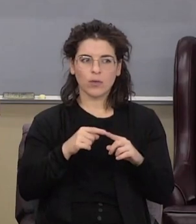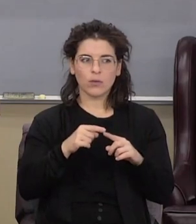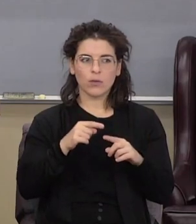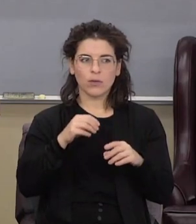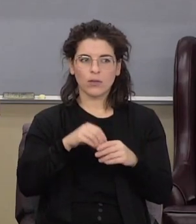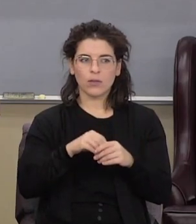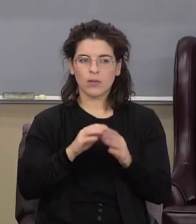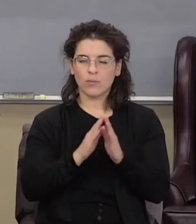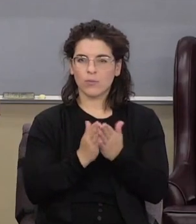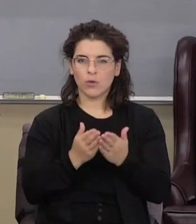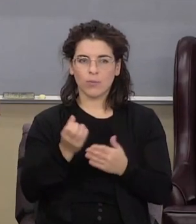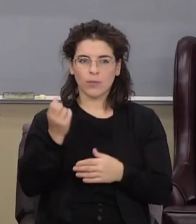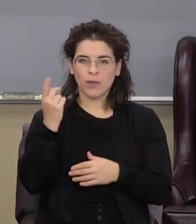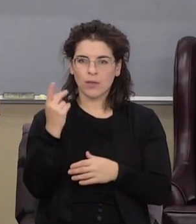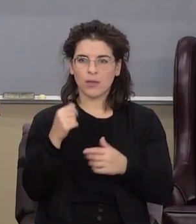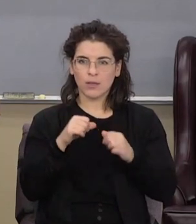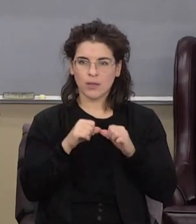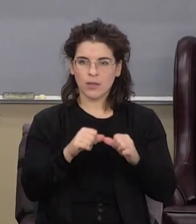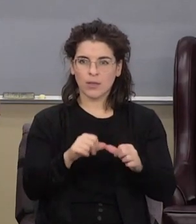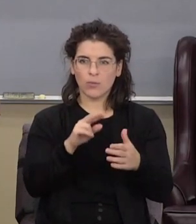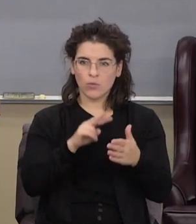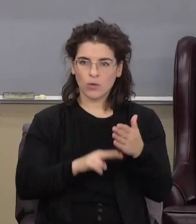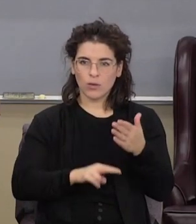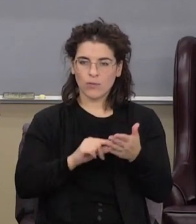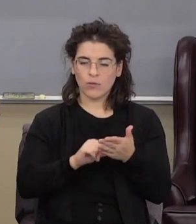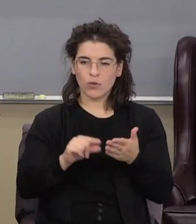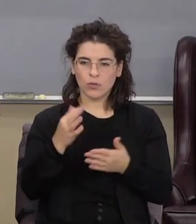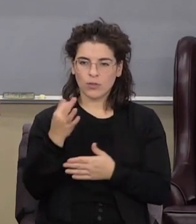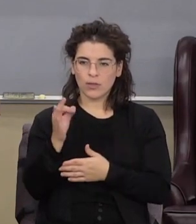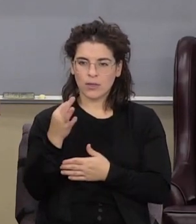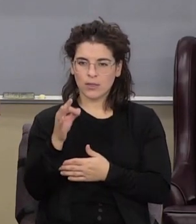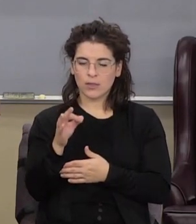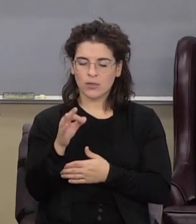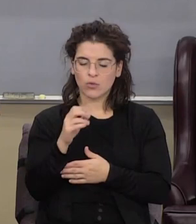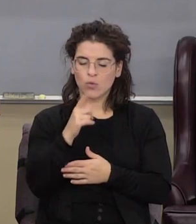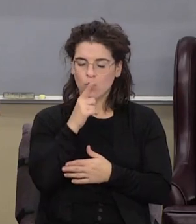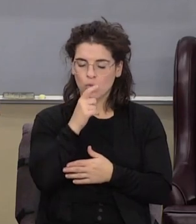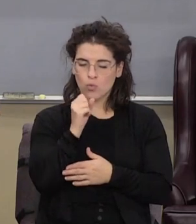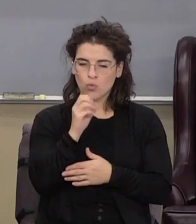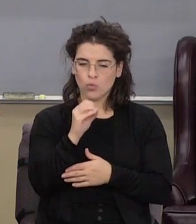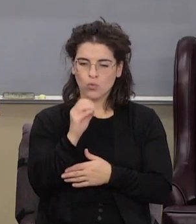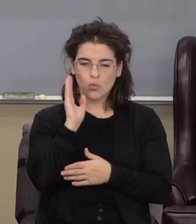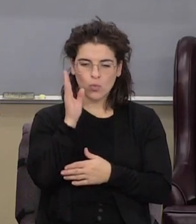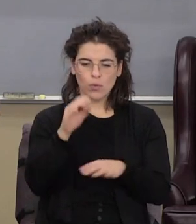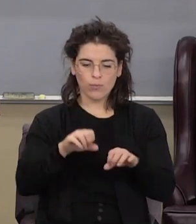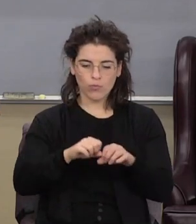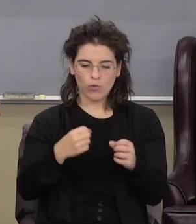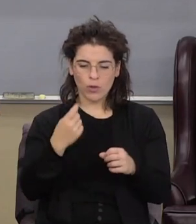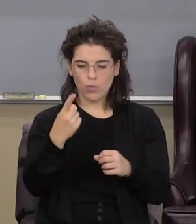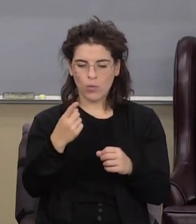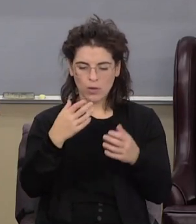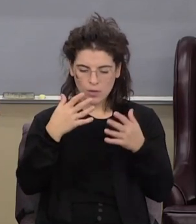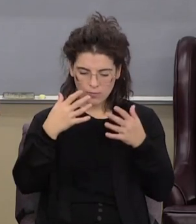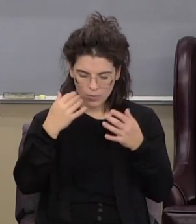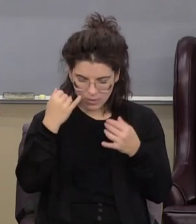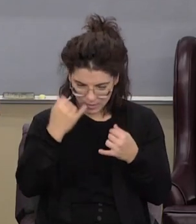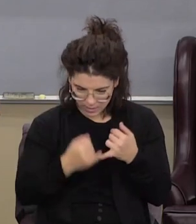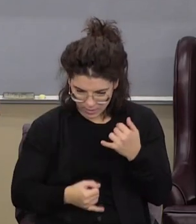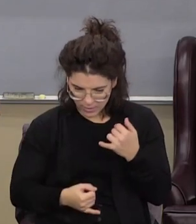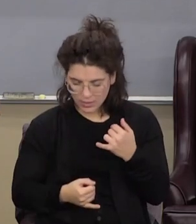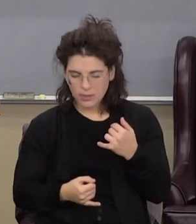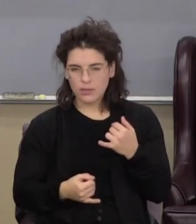back here, come with me. By the way, keep reading. Verse number 19. Whoso therefore shall break one of the least commandments